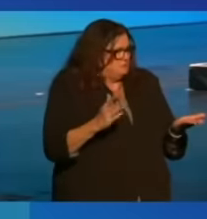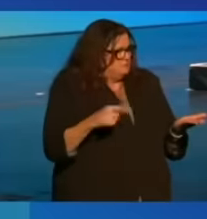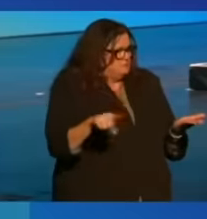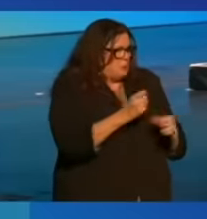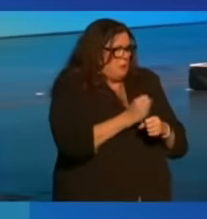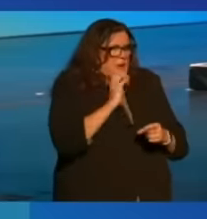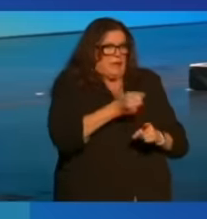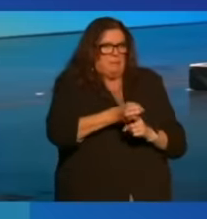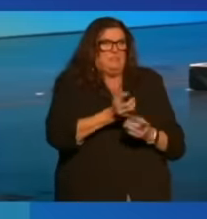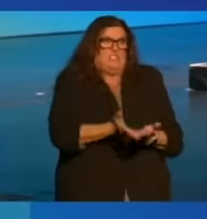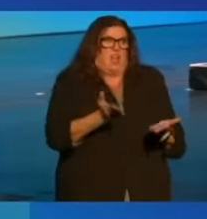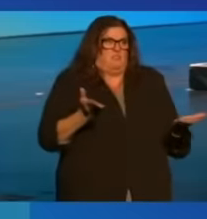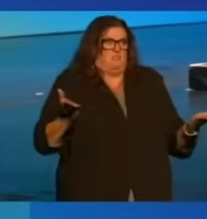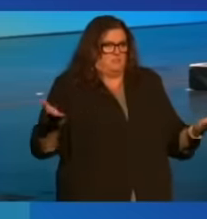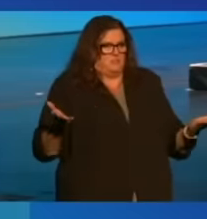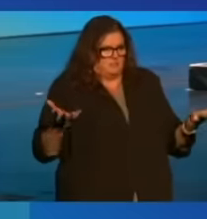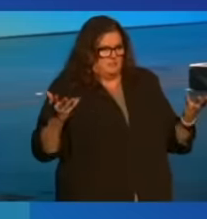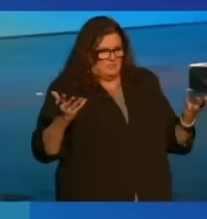Stuff.